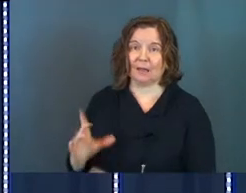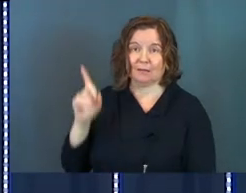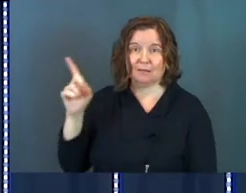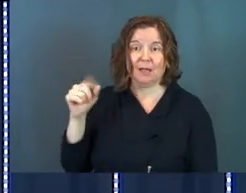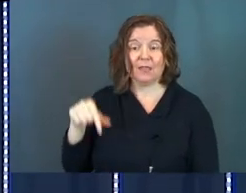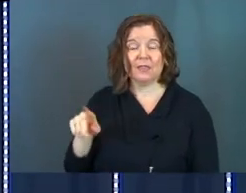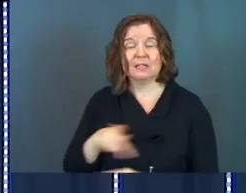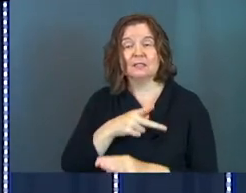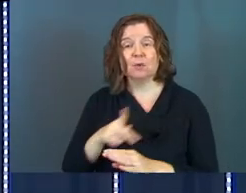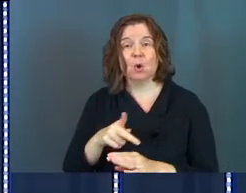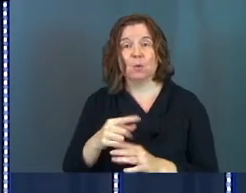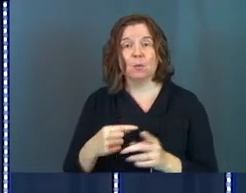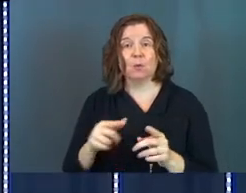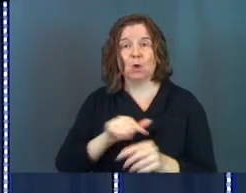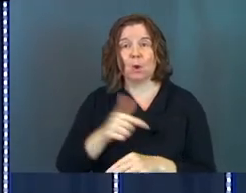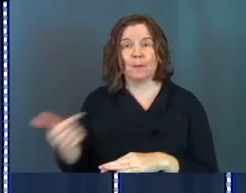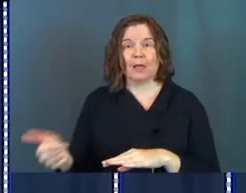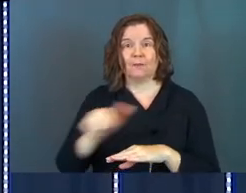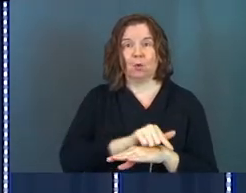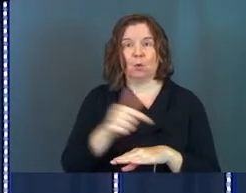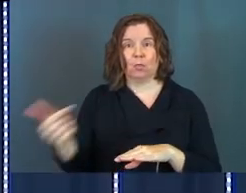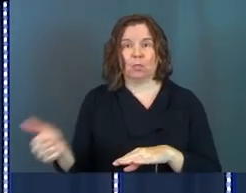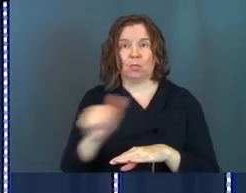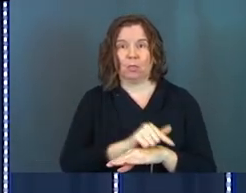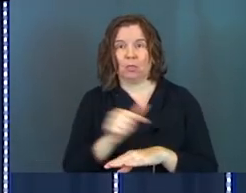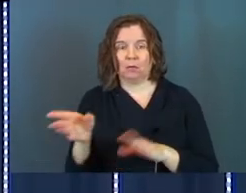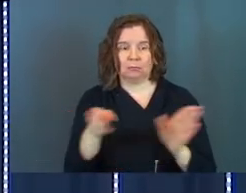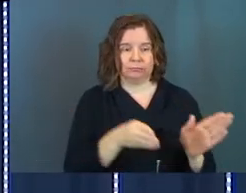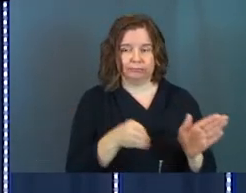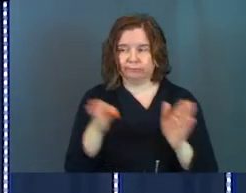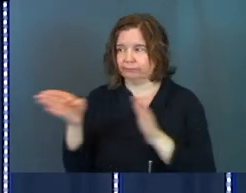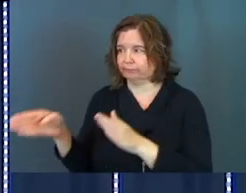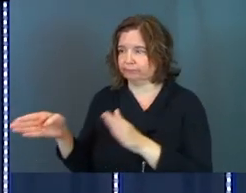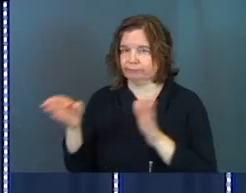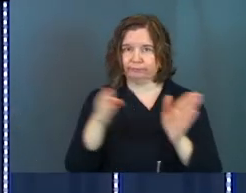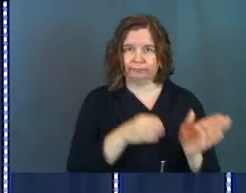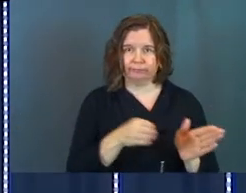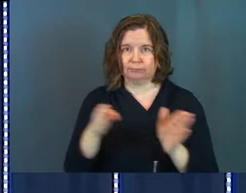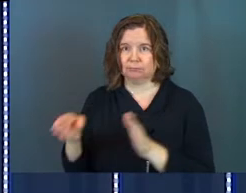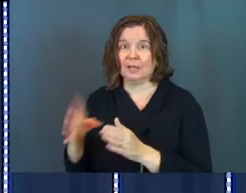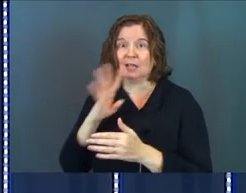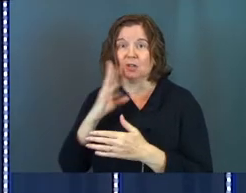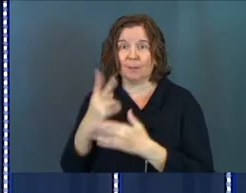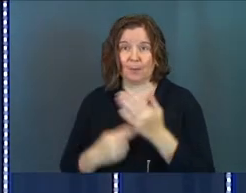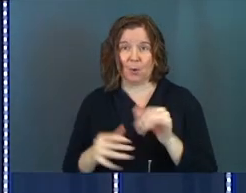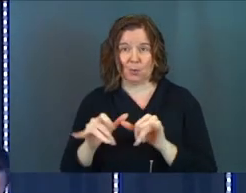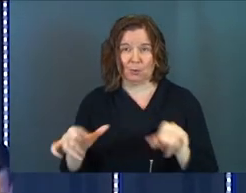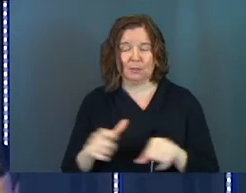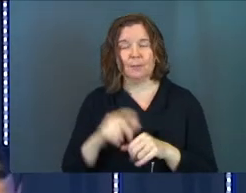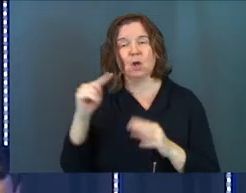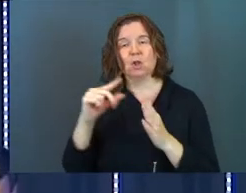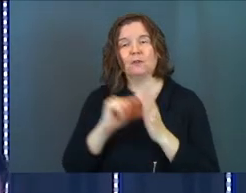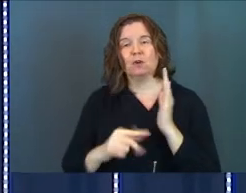And this poem is going to go back and forth and talk about both of them almost simultaneously. But look at verse 3. Let us break their